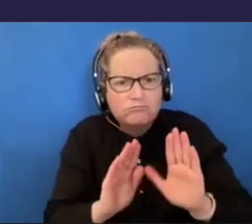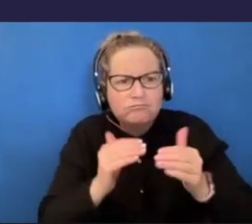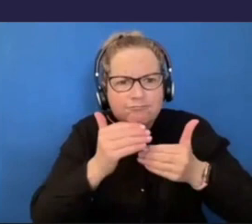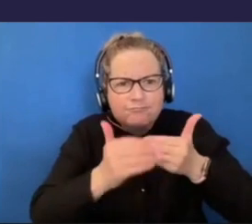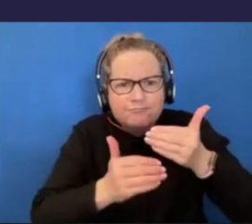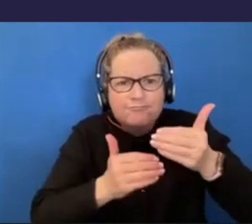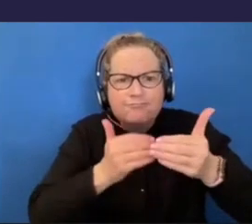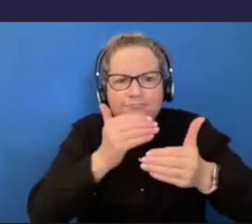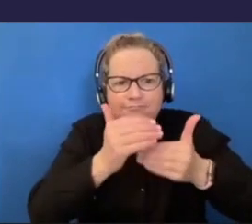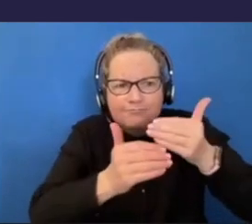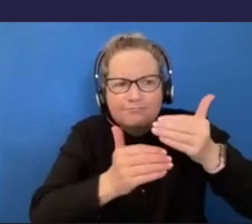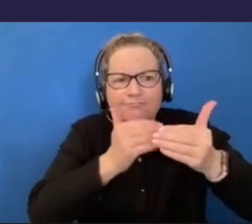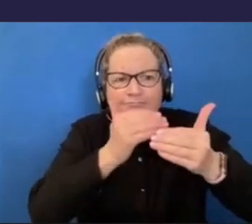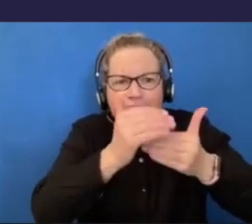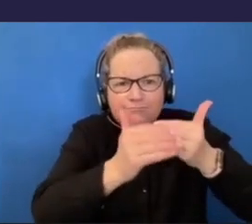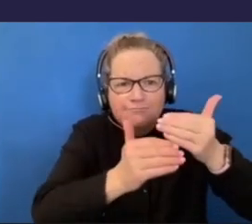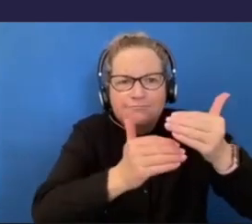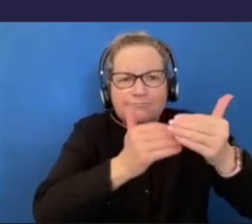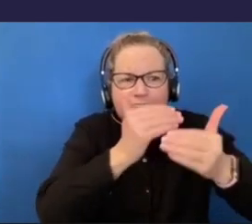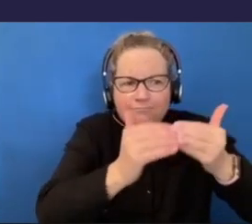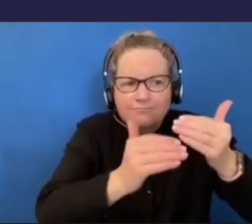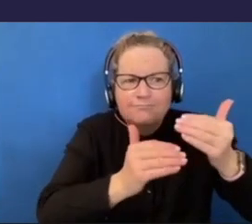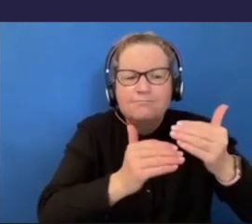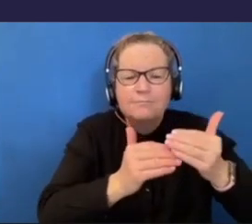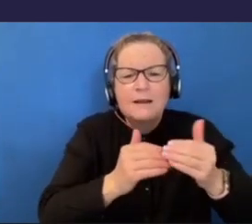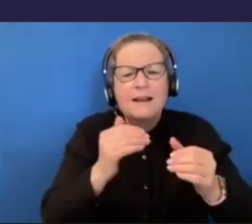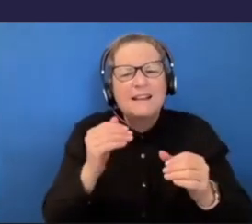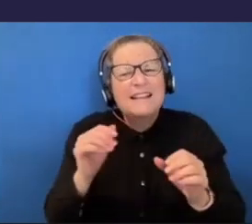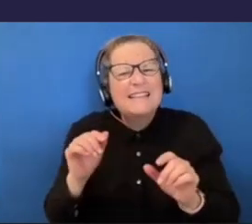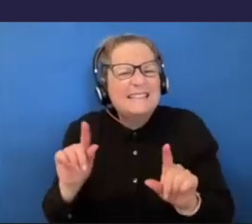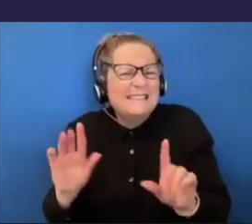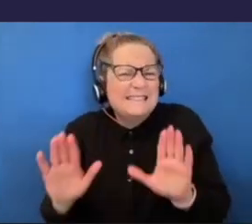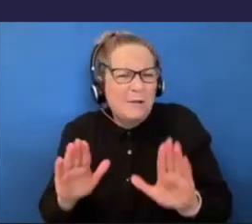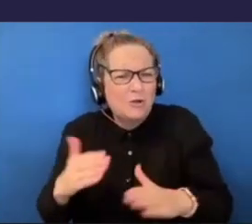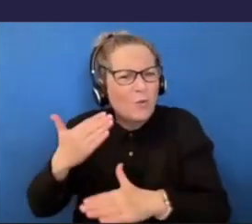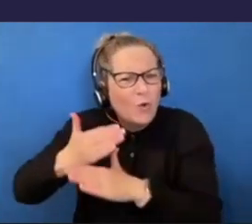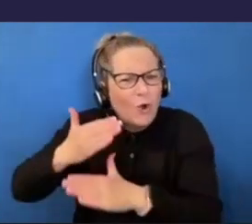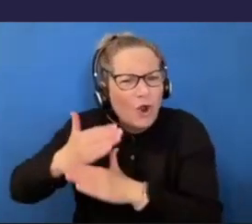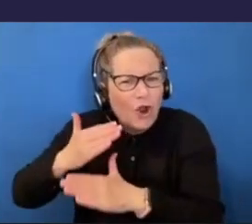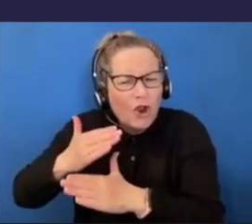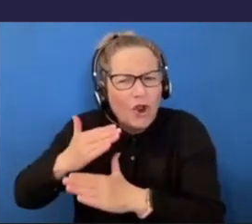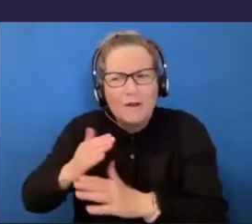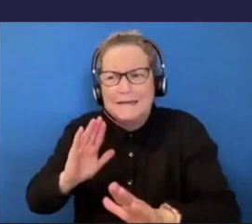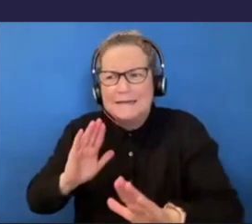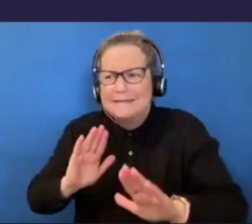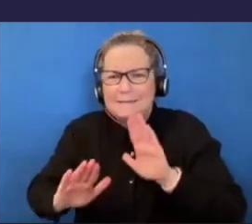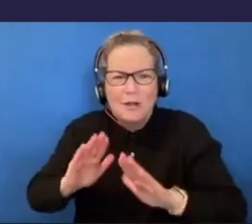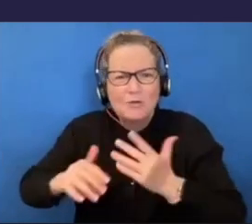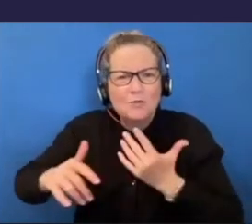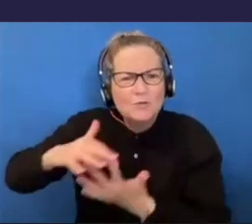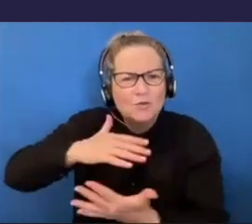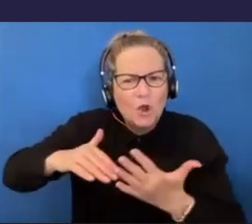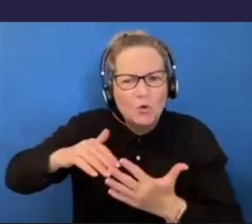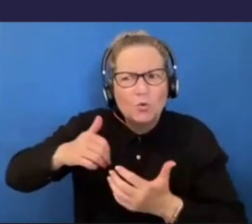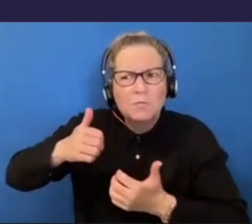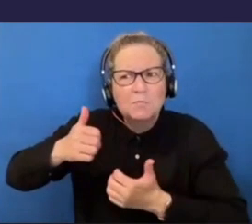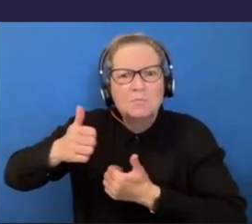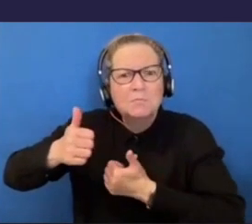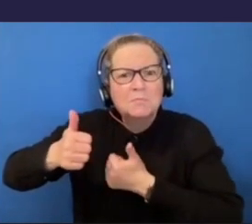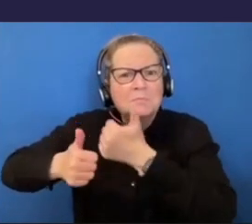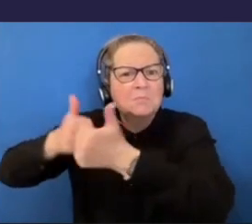through their career or, um, their social relationships, whatever they're moving through in life.